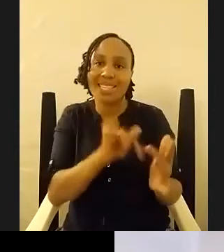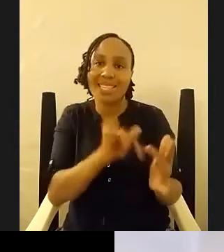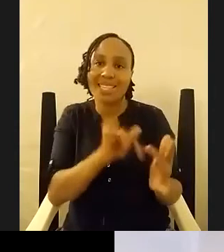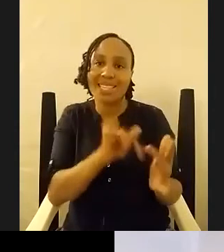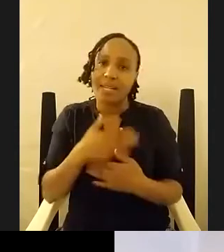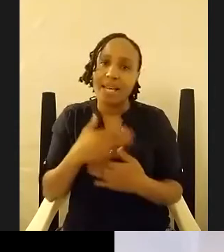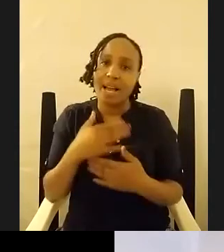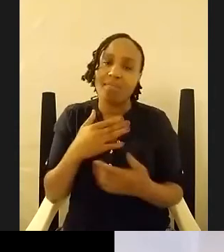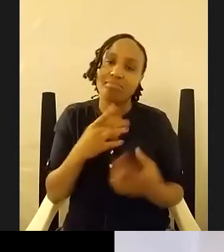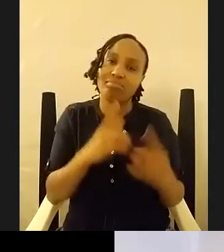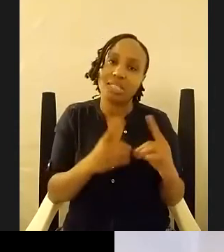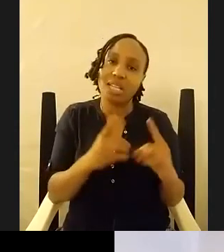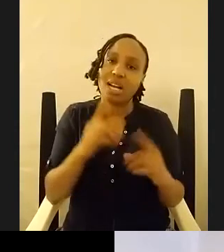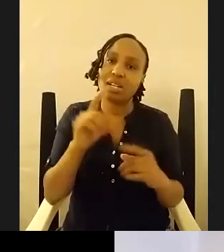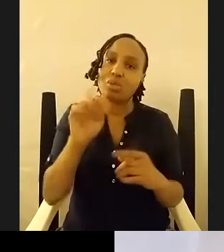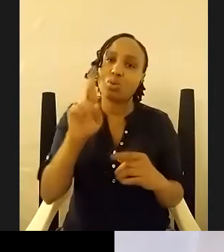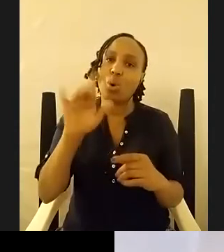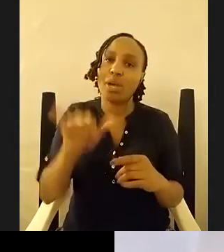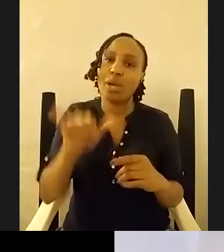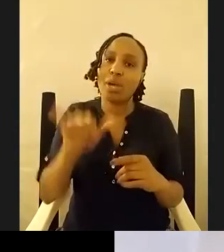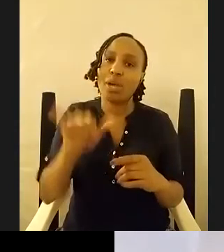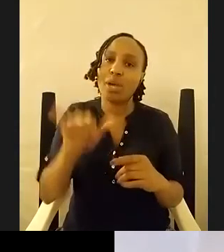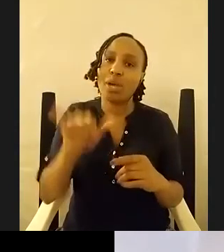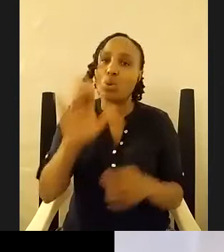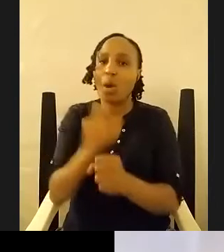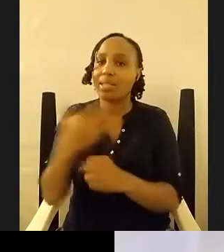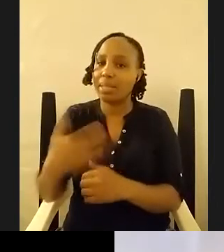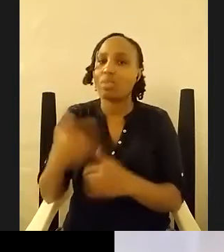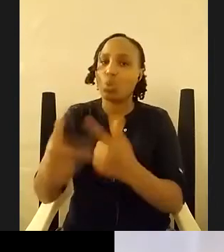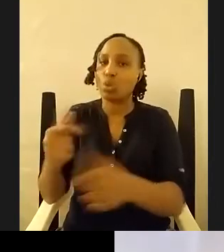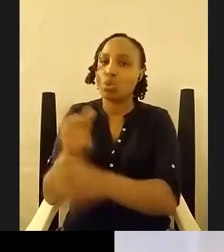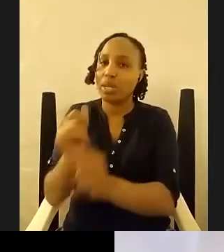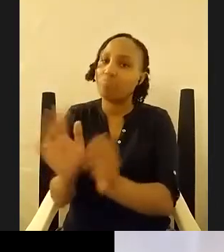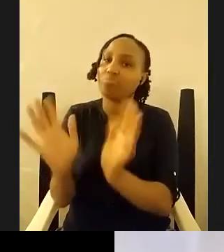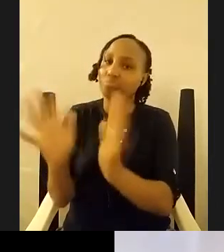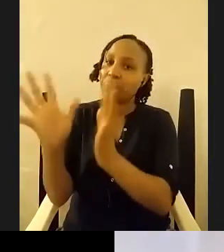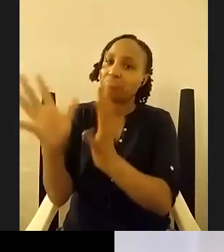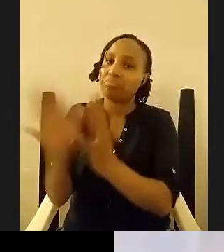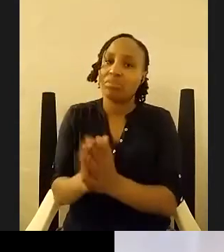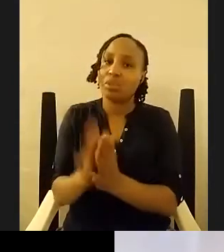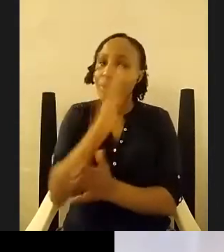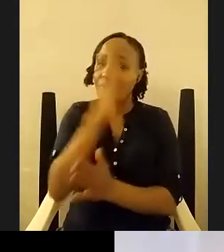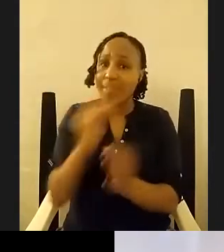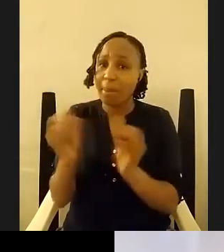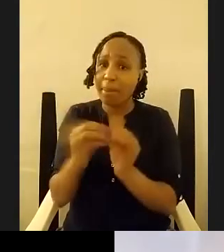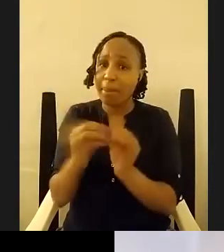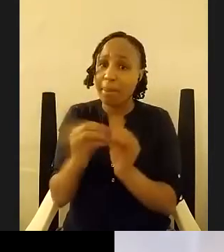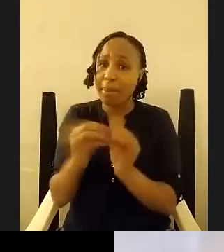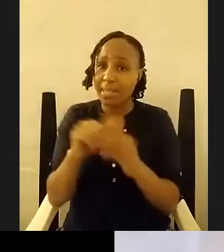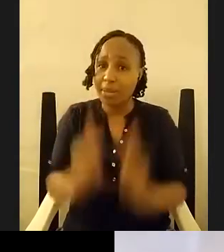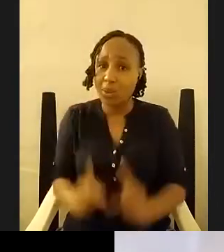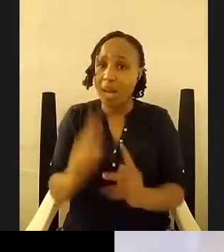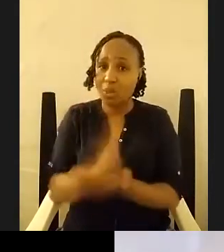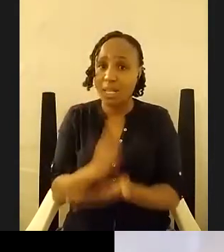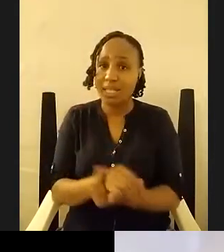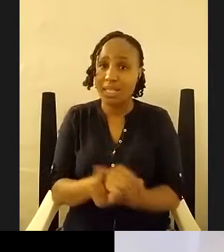doing is amazing like please keep it on and stuff that's how we met we've actually never met in person i mean that that